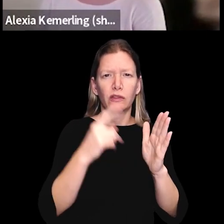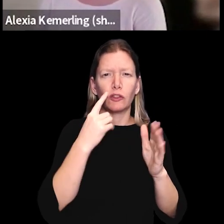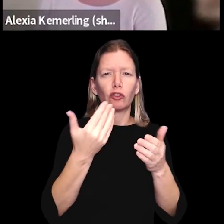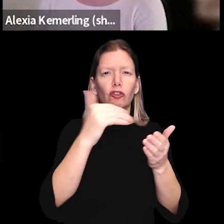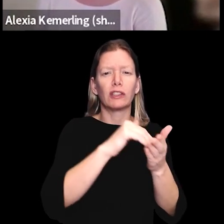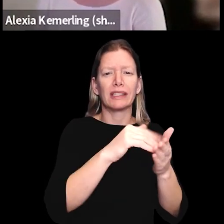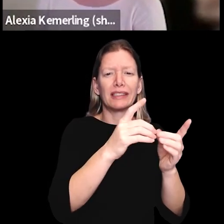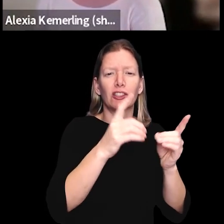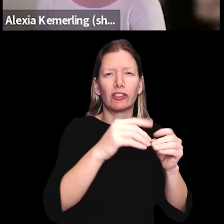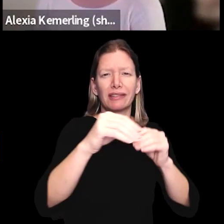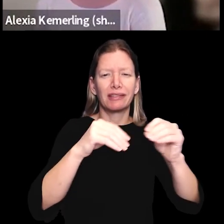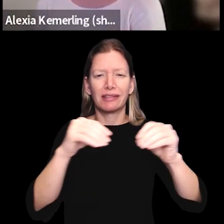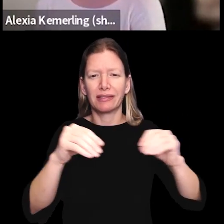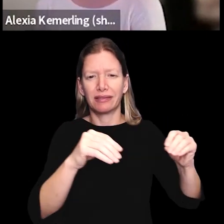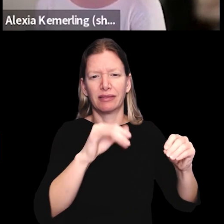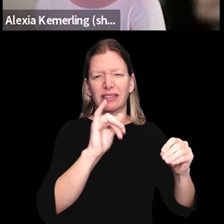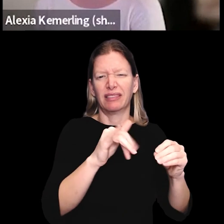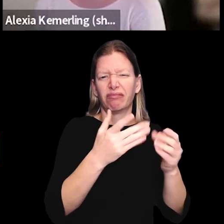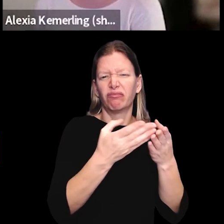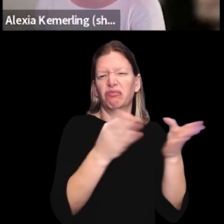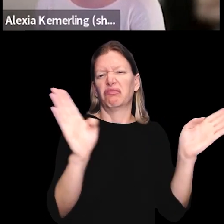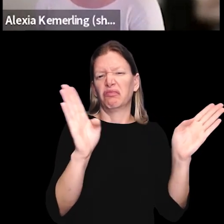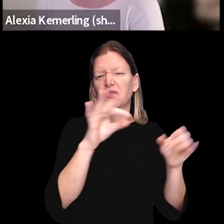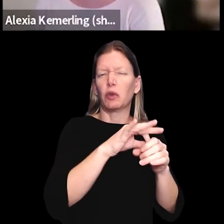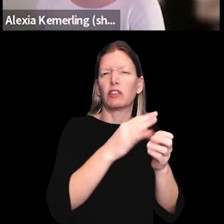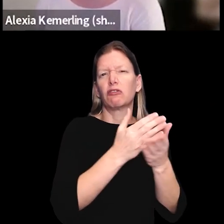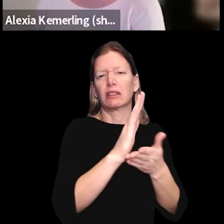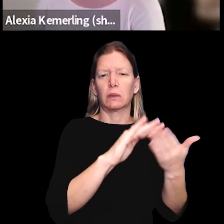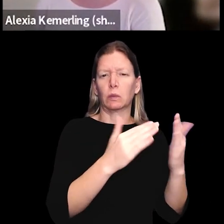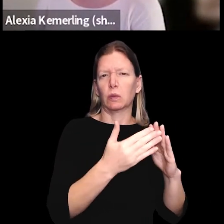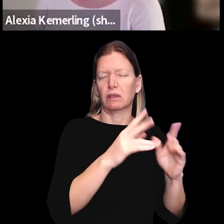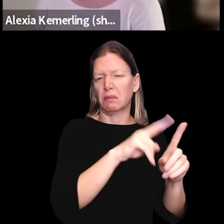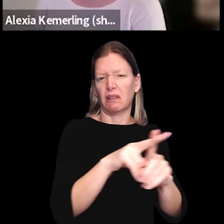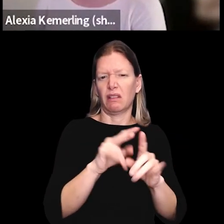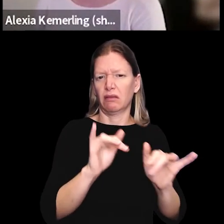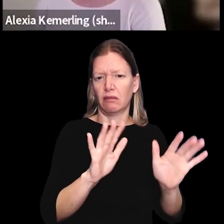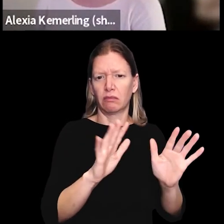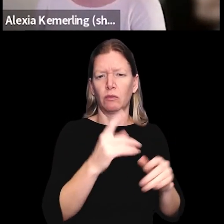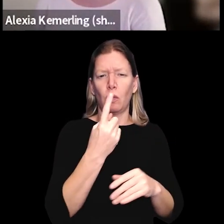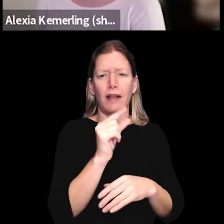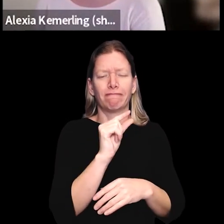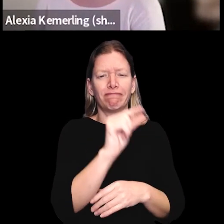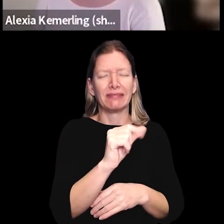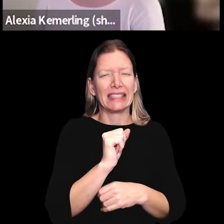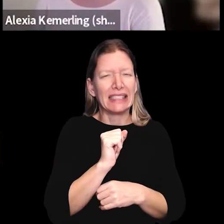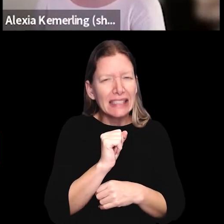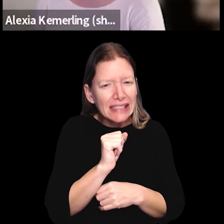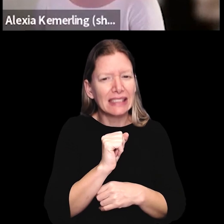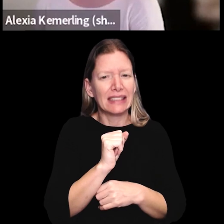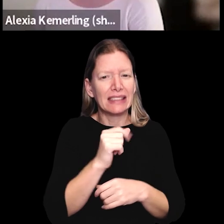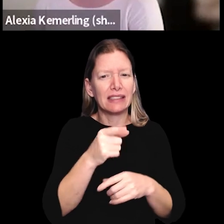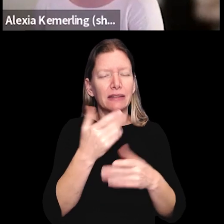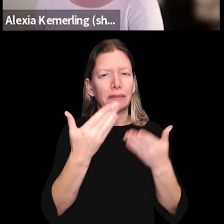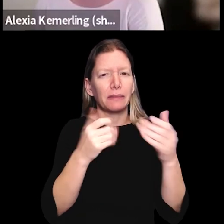redistricting. All of these things are very positive for the broader voting rights community. But there is one